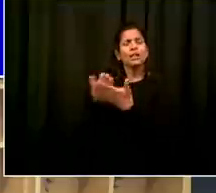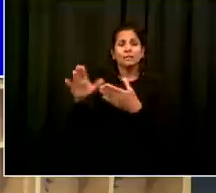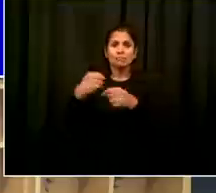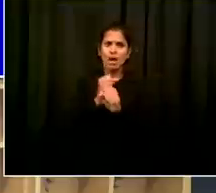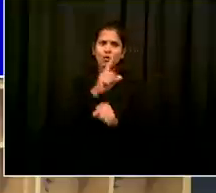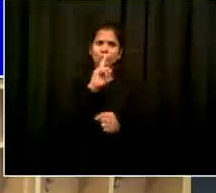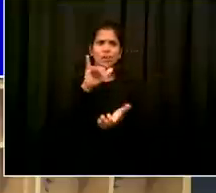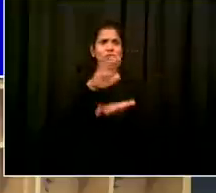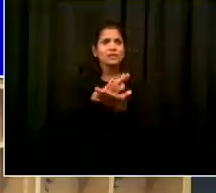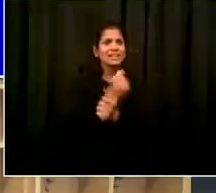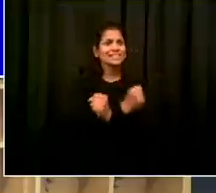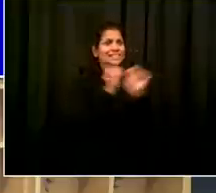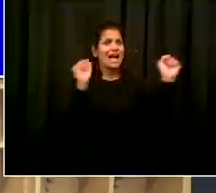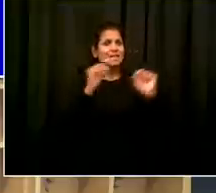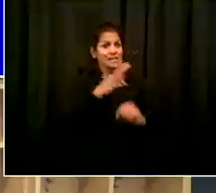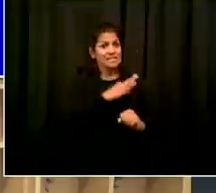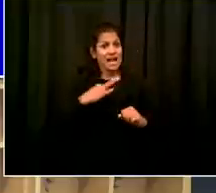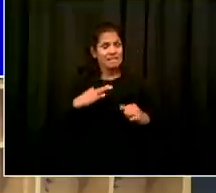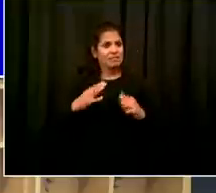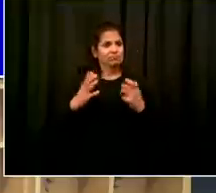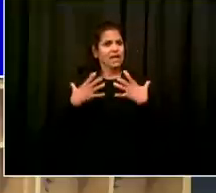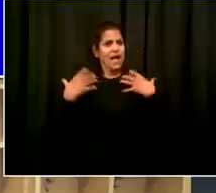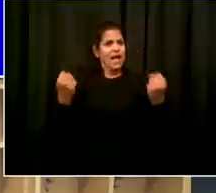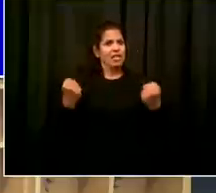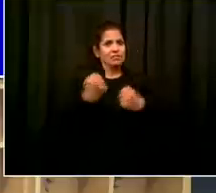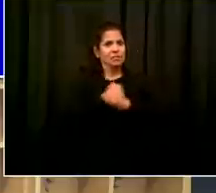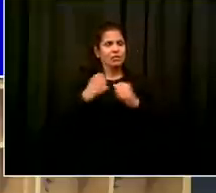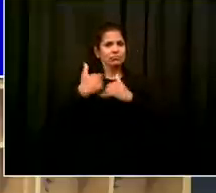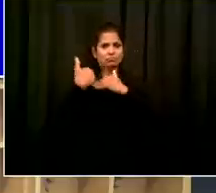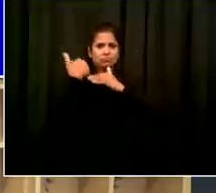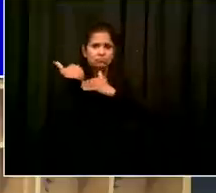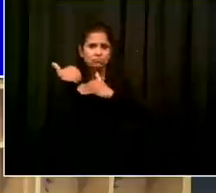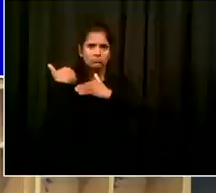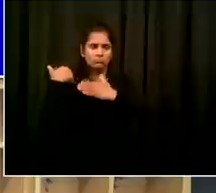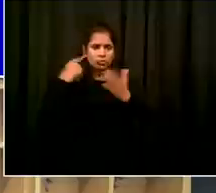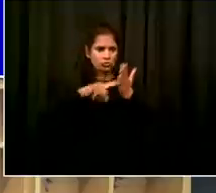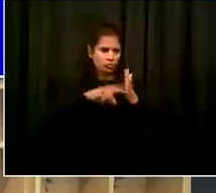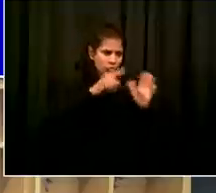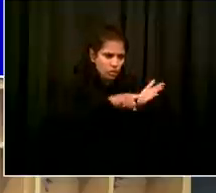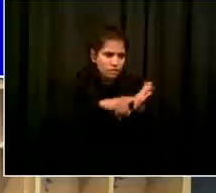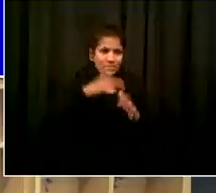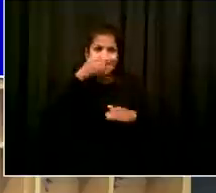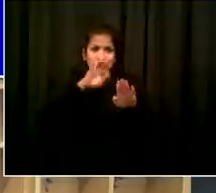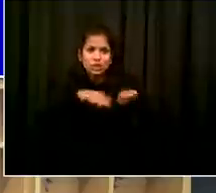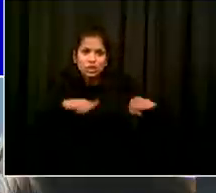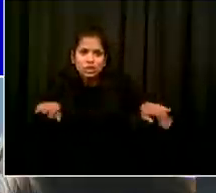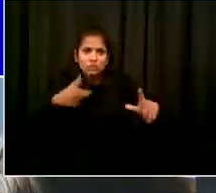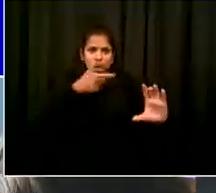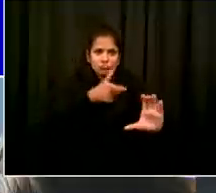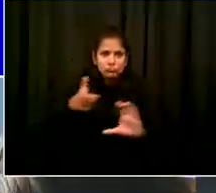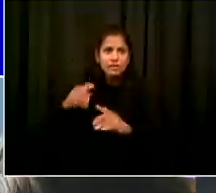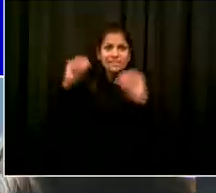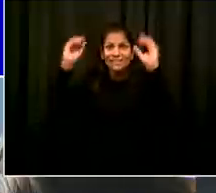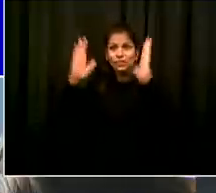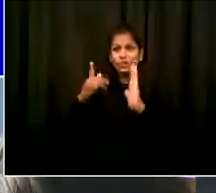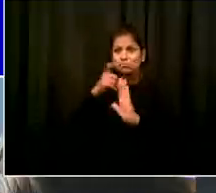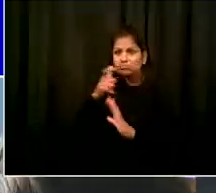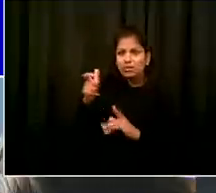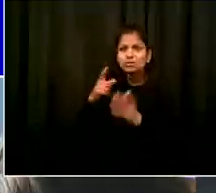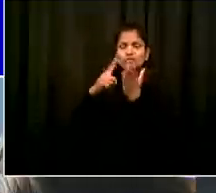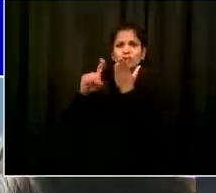makes our school system work and you did a great job yesterday okay now the temperature checks and you see a great image there